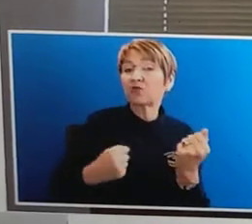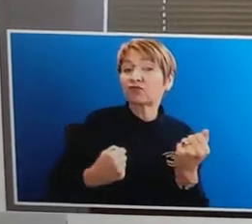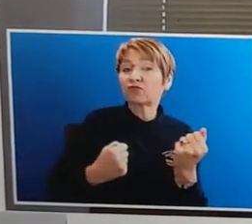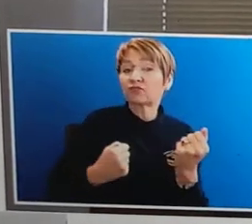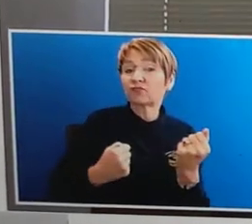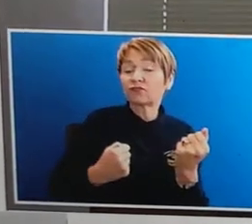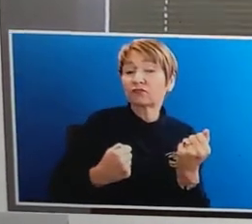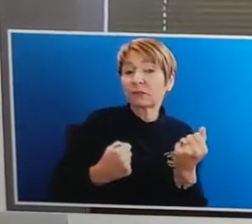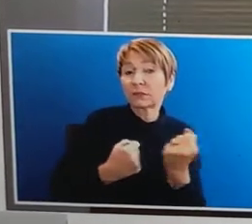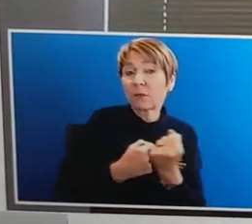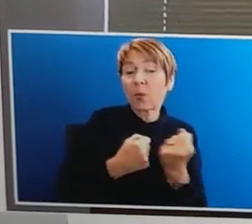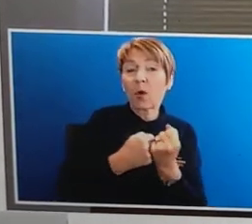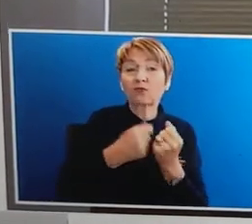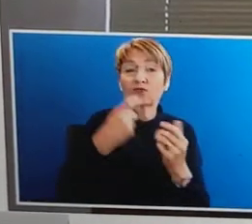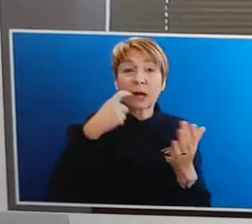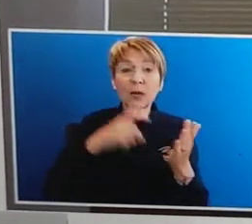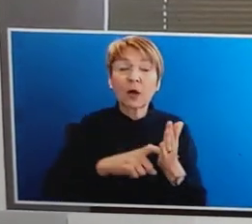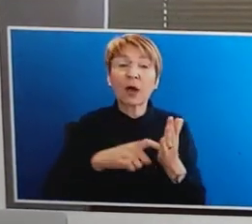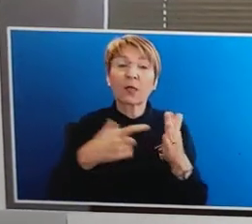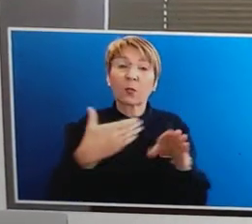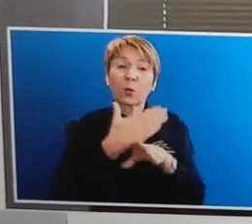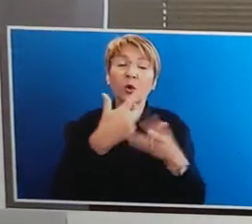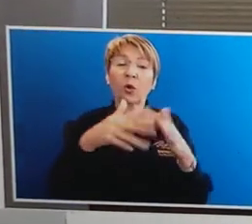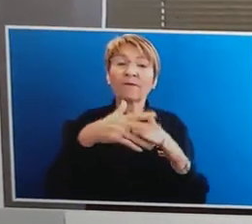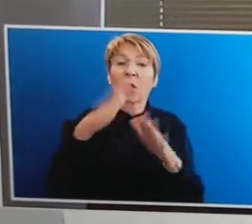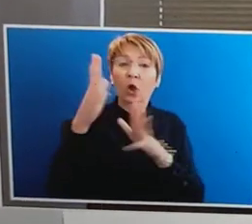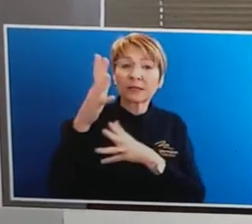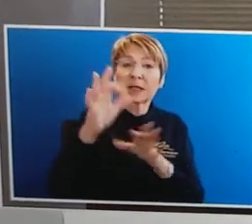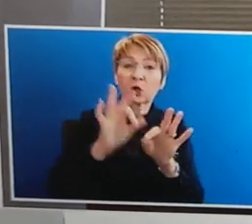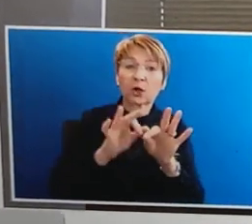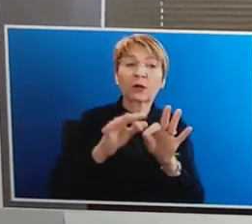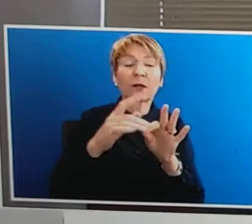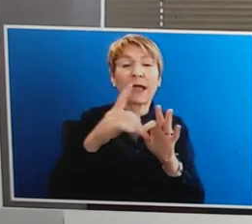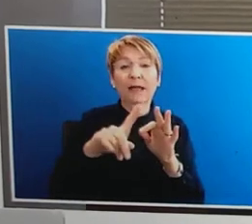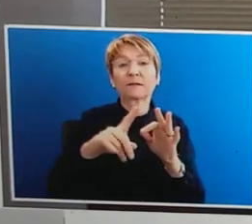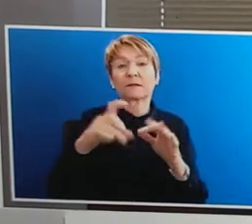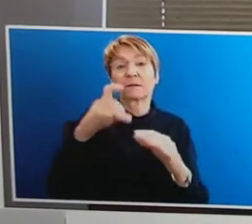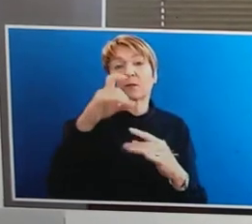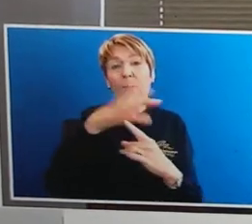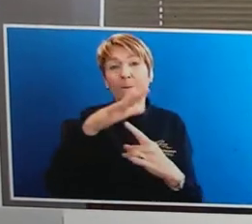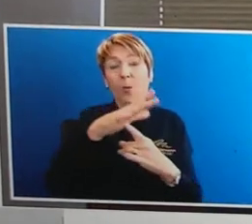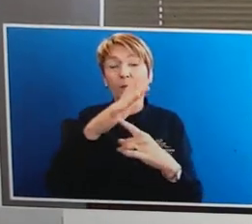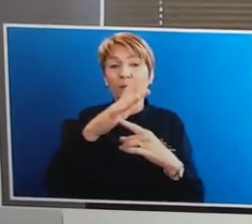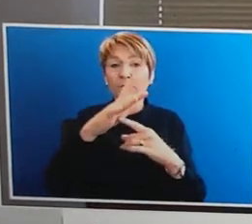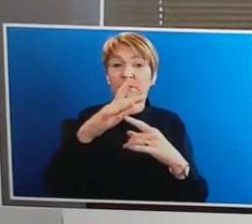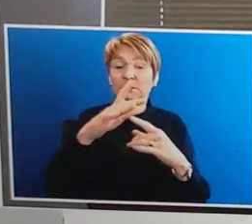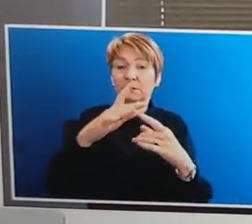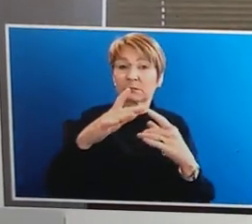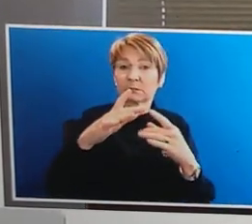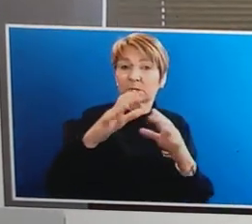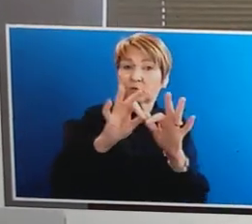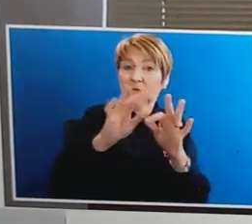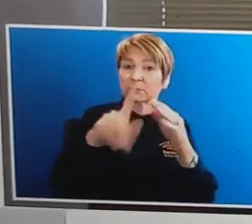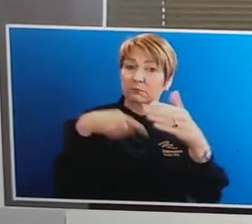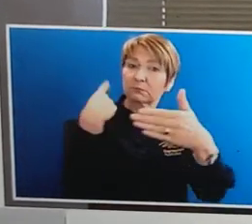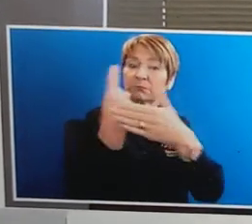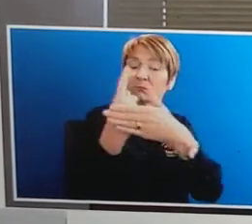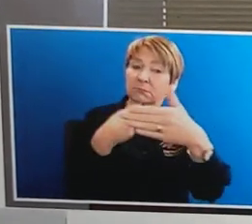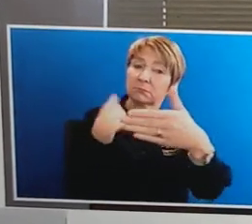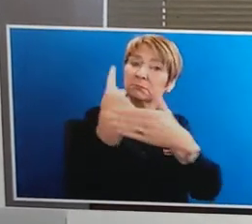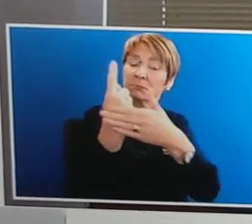work that our Auslan interpreters do and the vital role that they played during, of course, the pandemic crisis in keeping